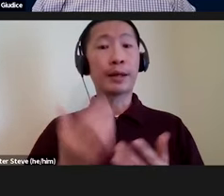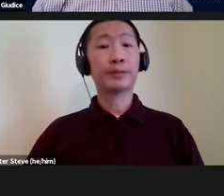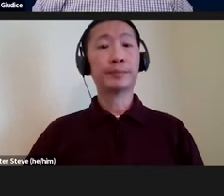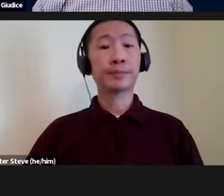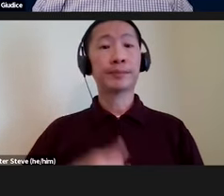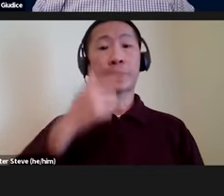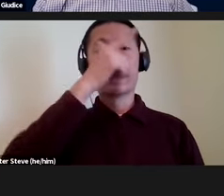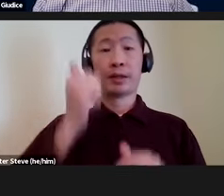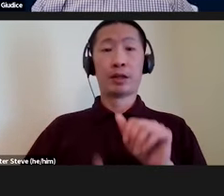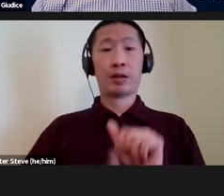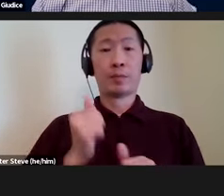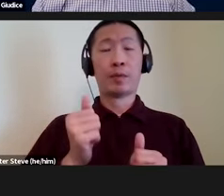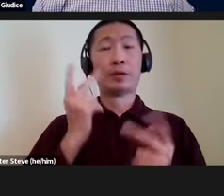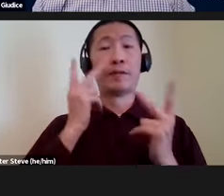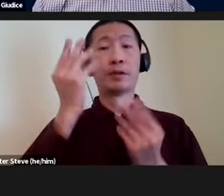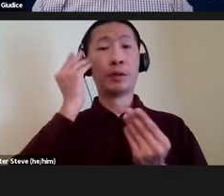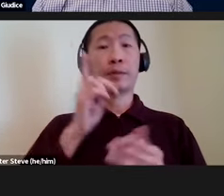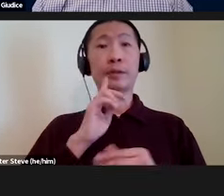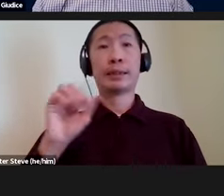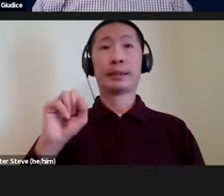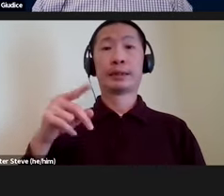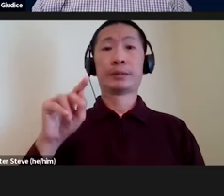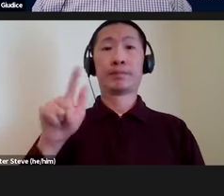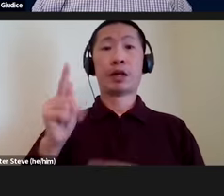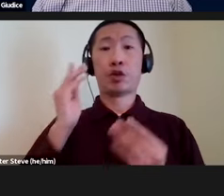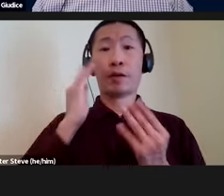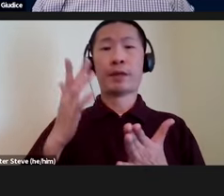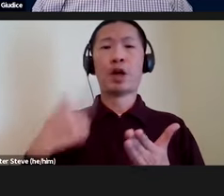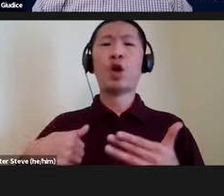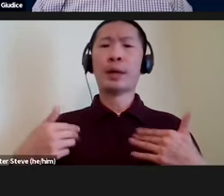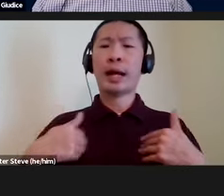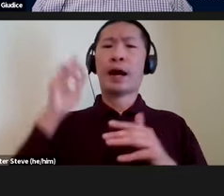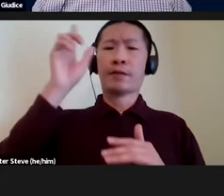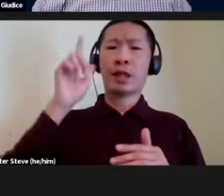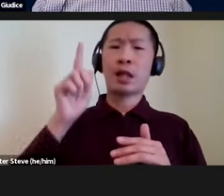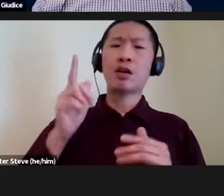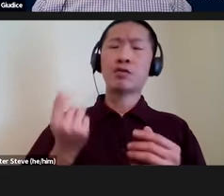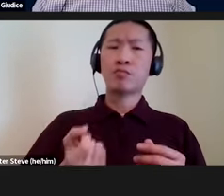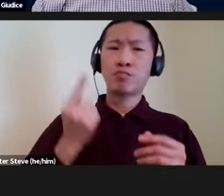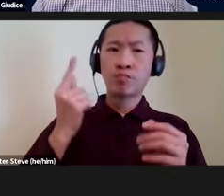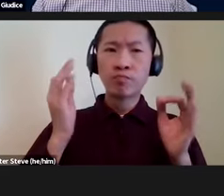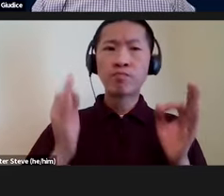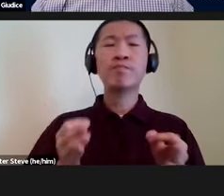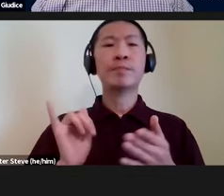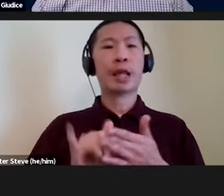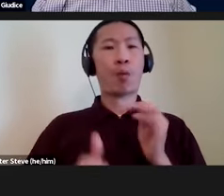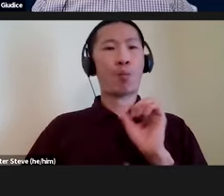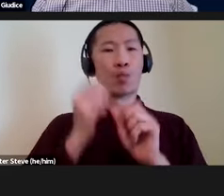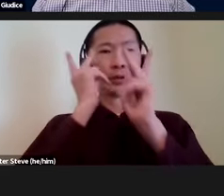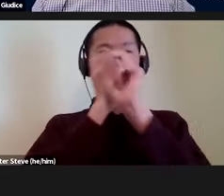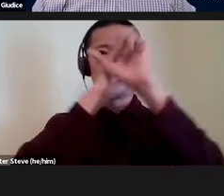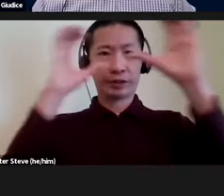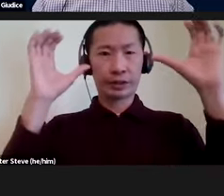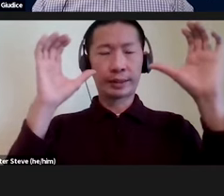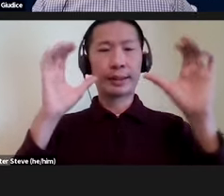since most visual information is actually spatial information, we get the logical conclusion that most visualizations actually